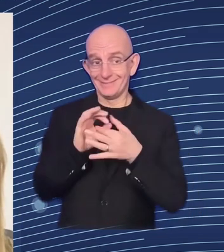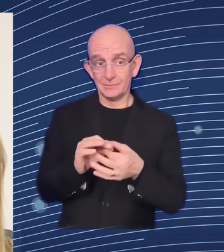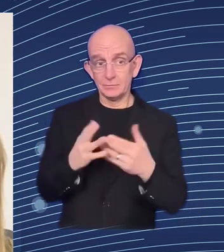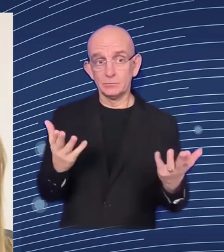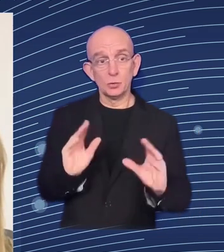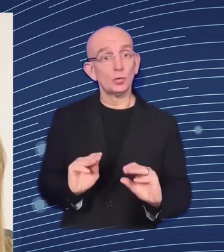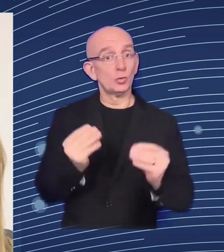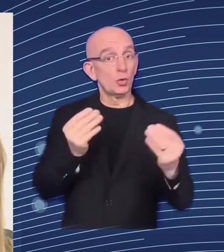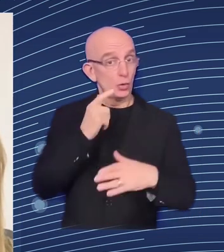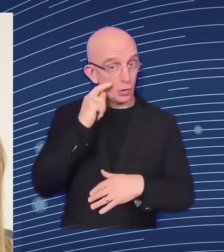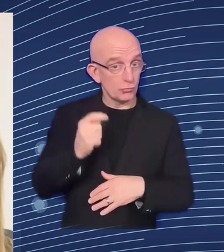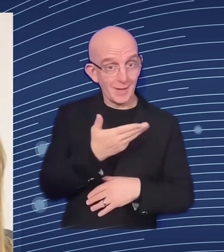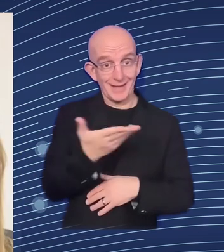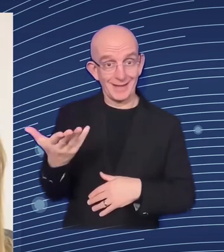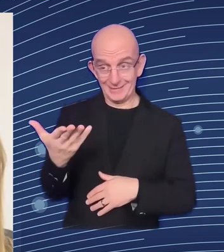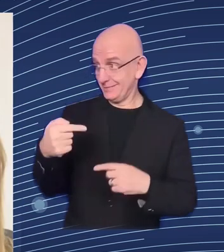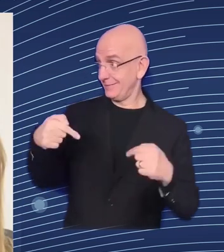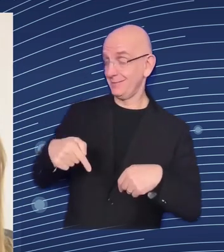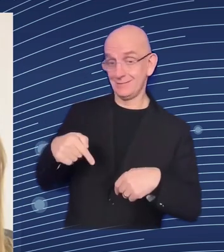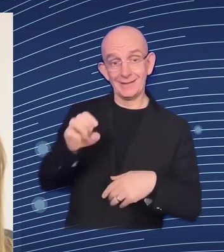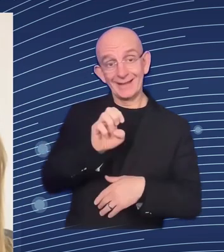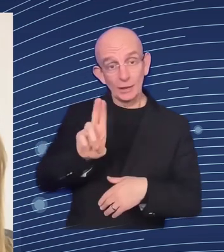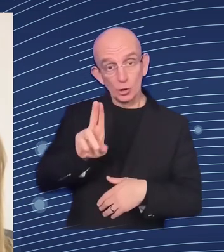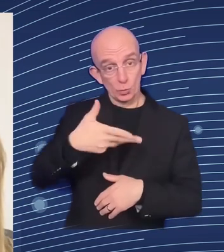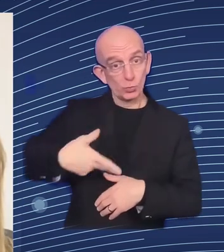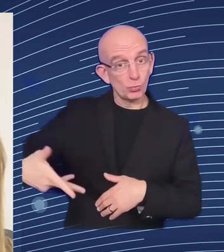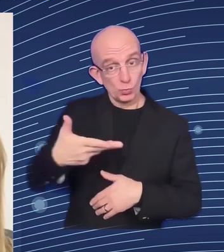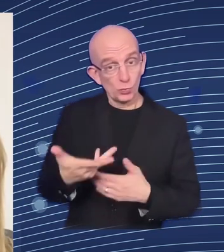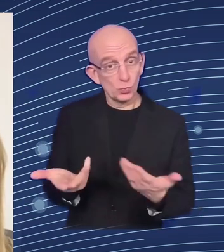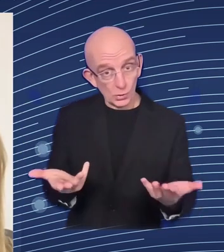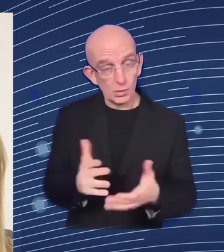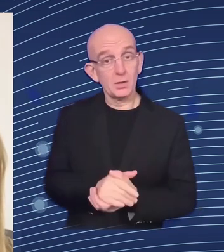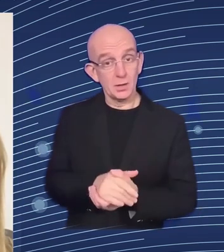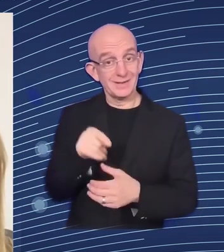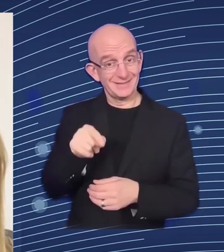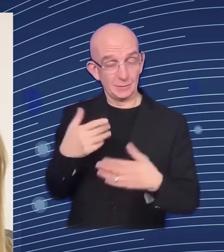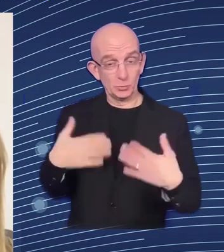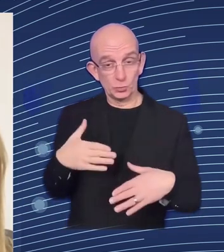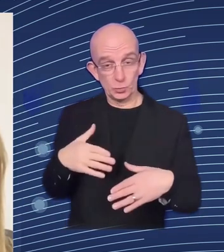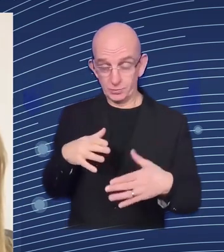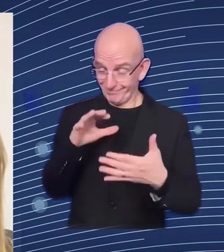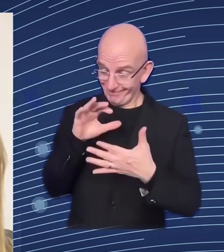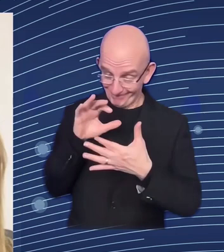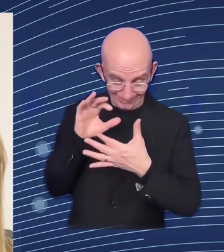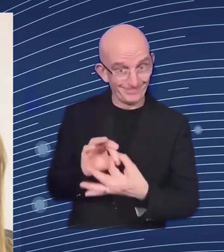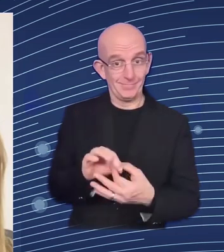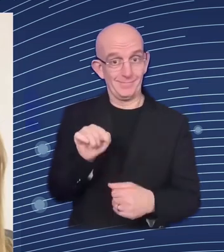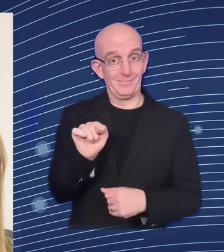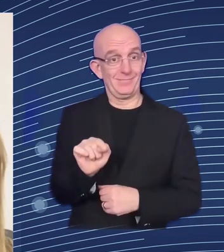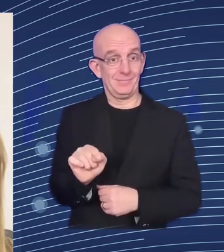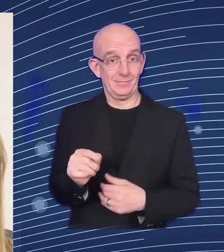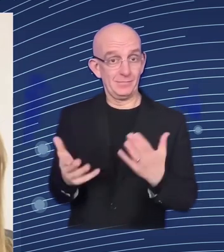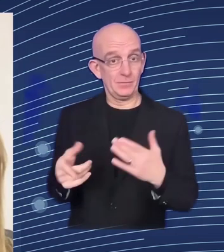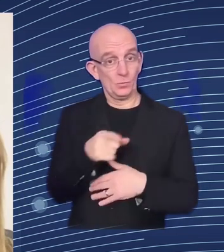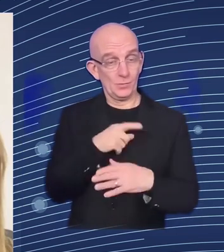um that's a fundamental issue that we have to provide these kids as to all the kids by the way but also to these kids